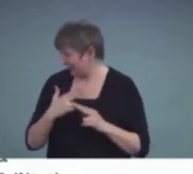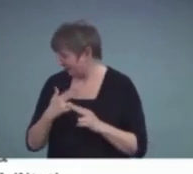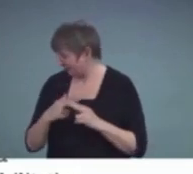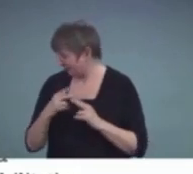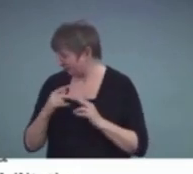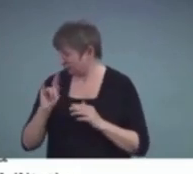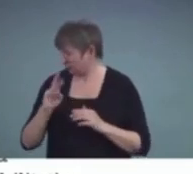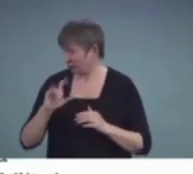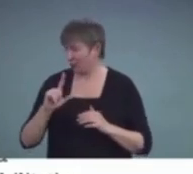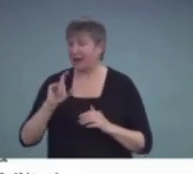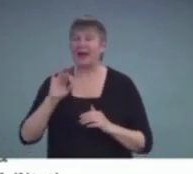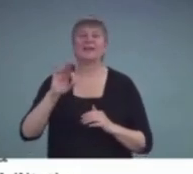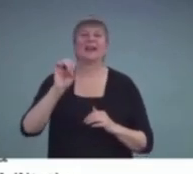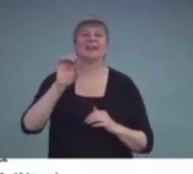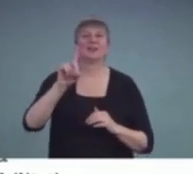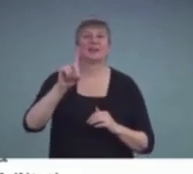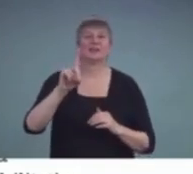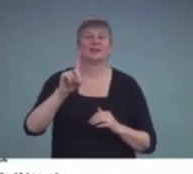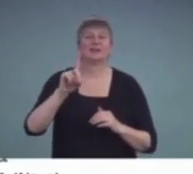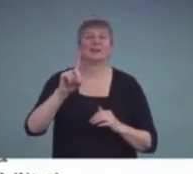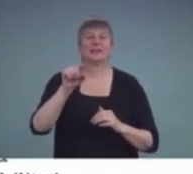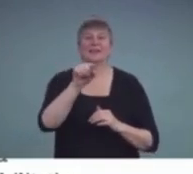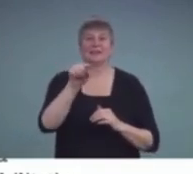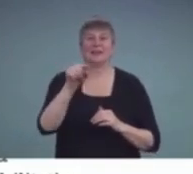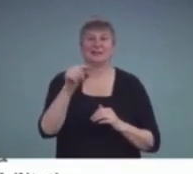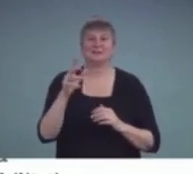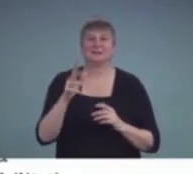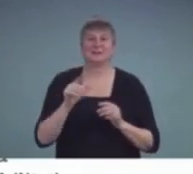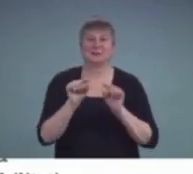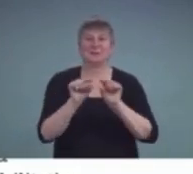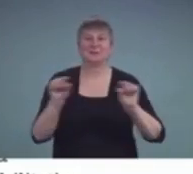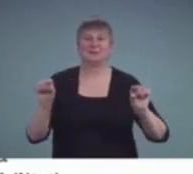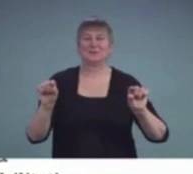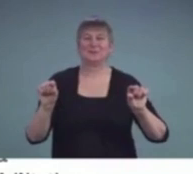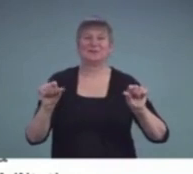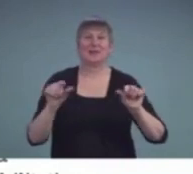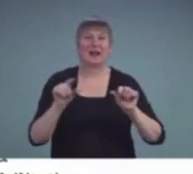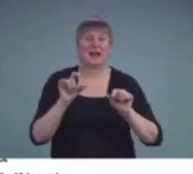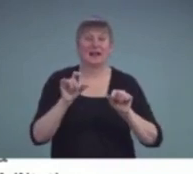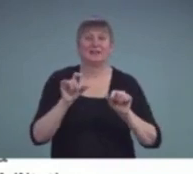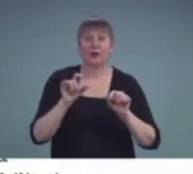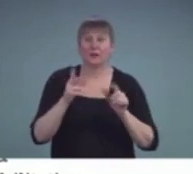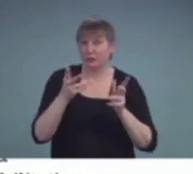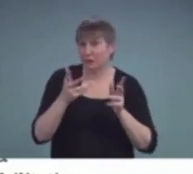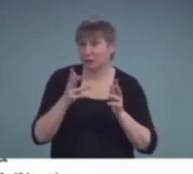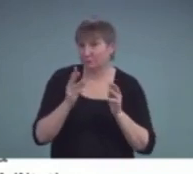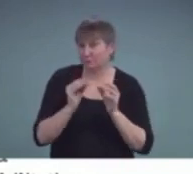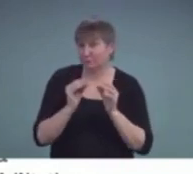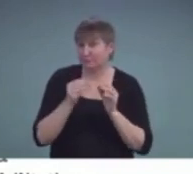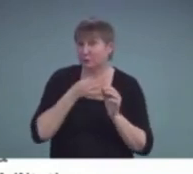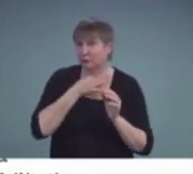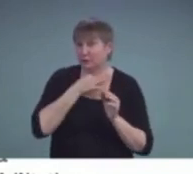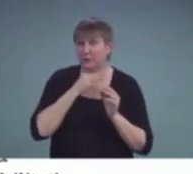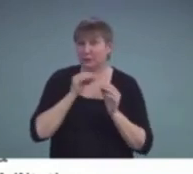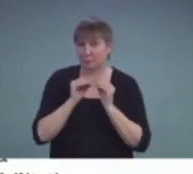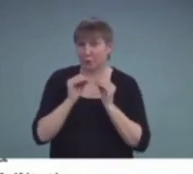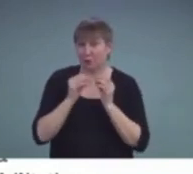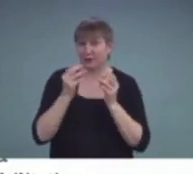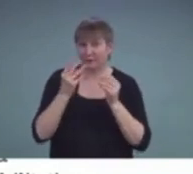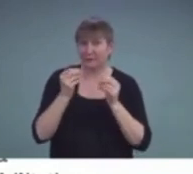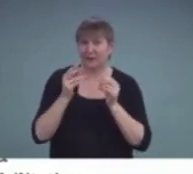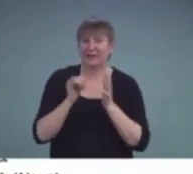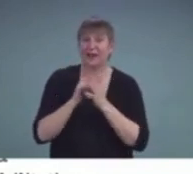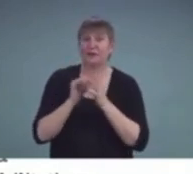There it is, Journal of Educational Pediatric and Rehabilitative Audiology. So if anybody is interested, you can